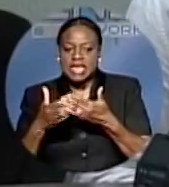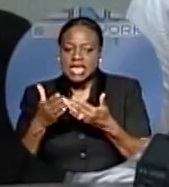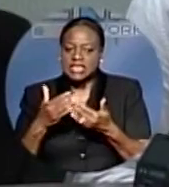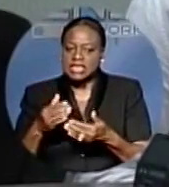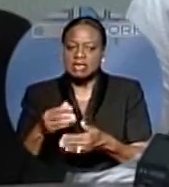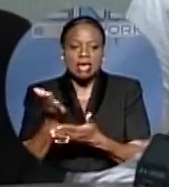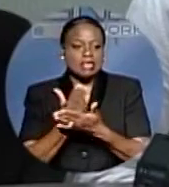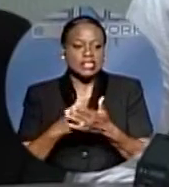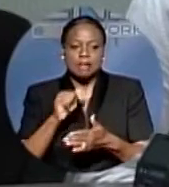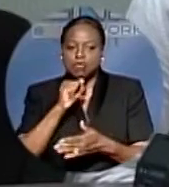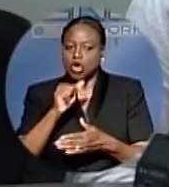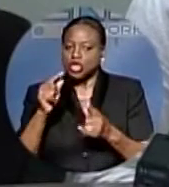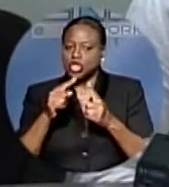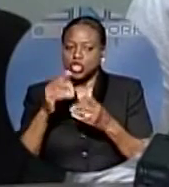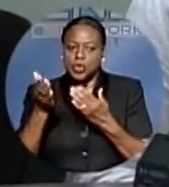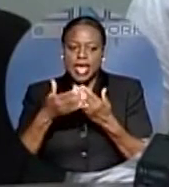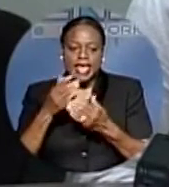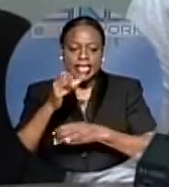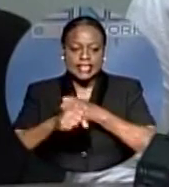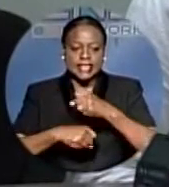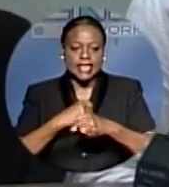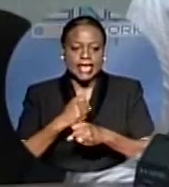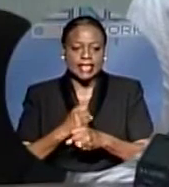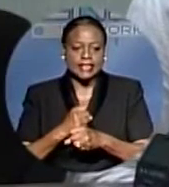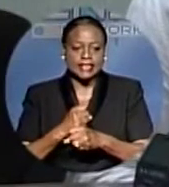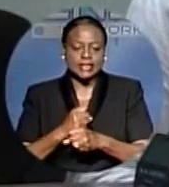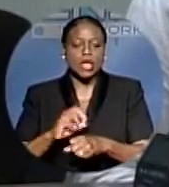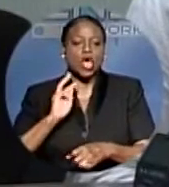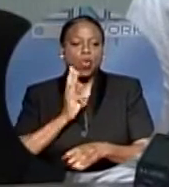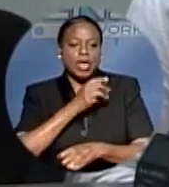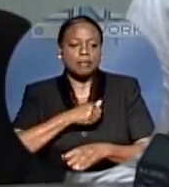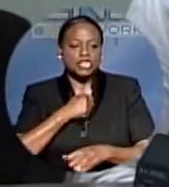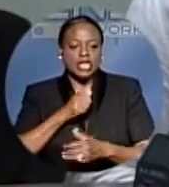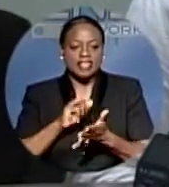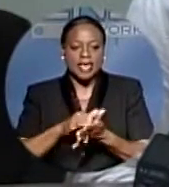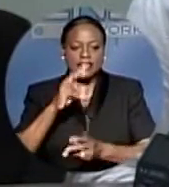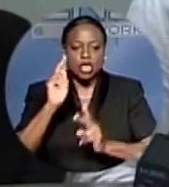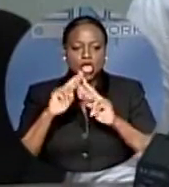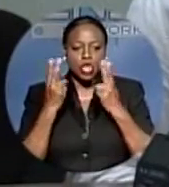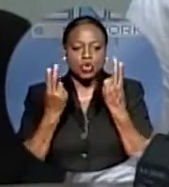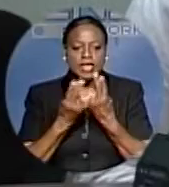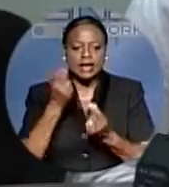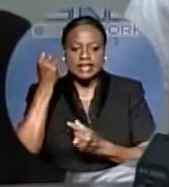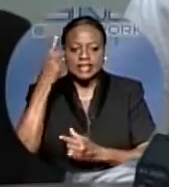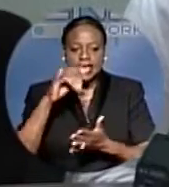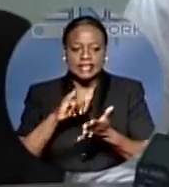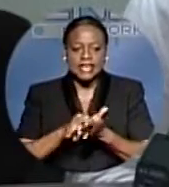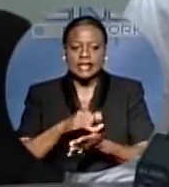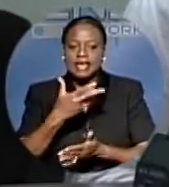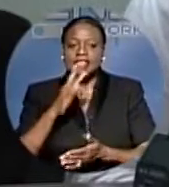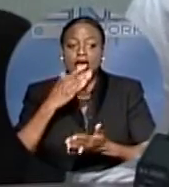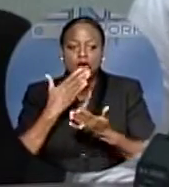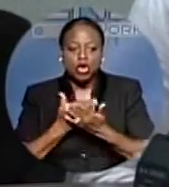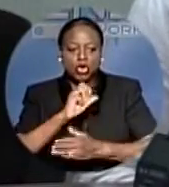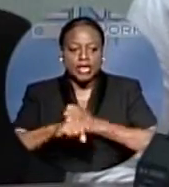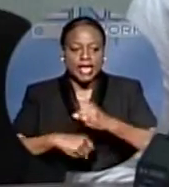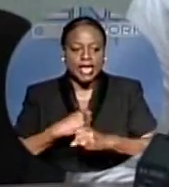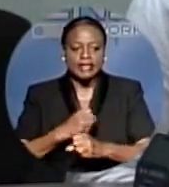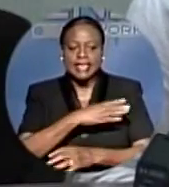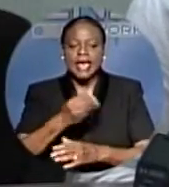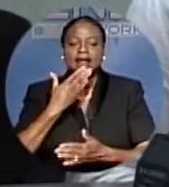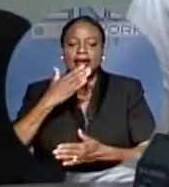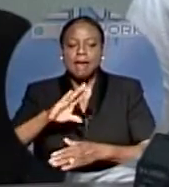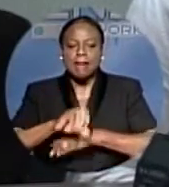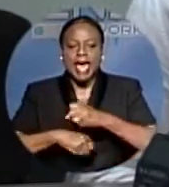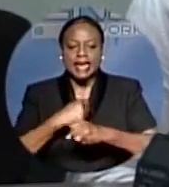We appreciate that the union understands that there are good years and bad years, and